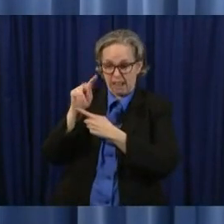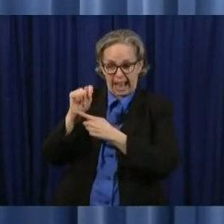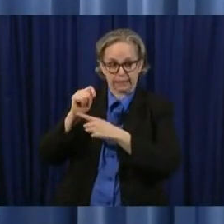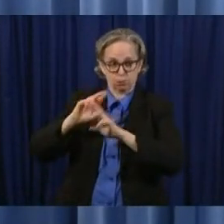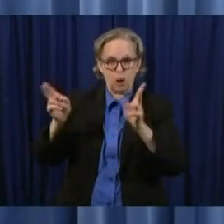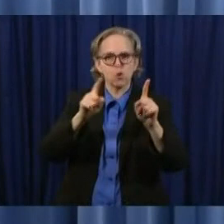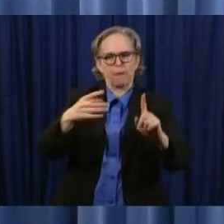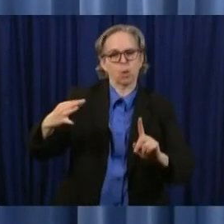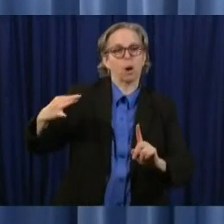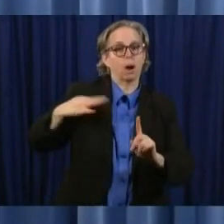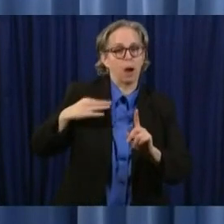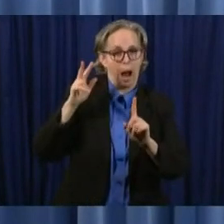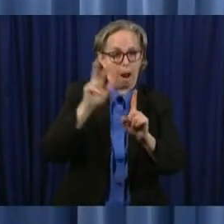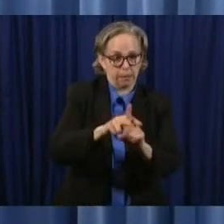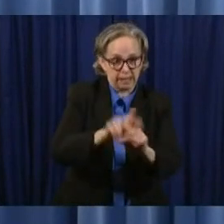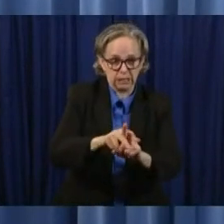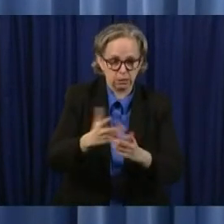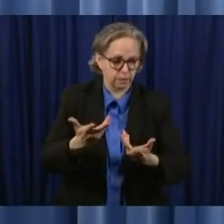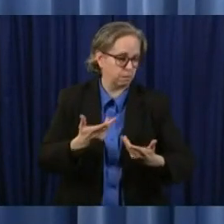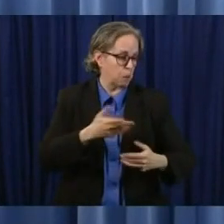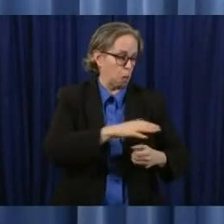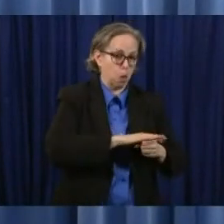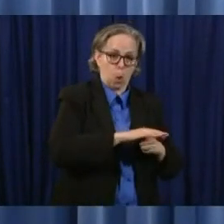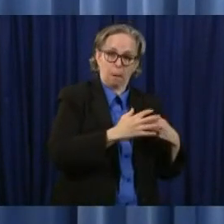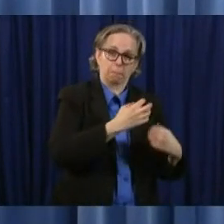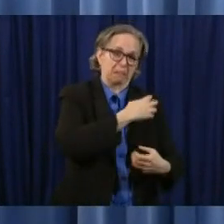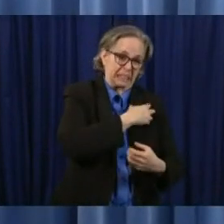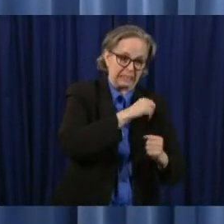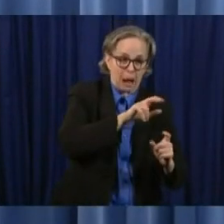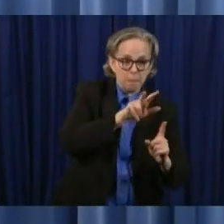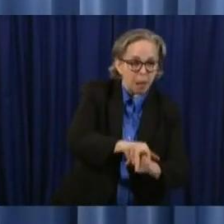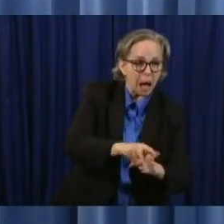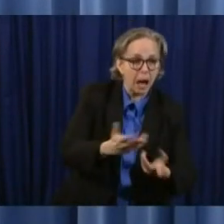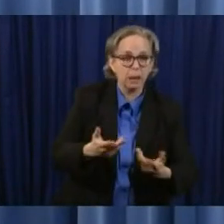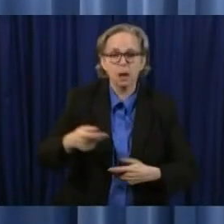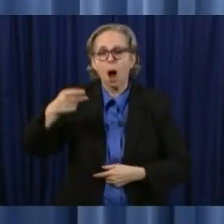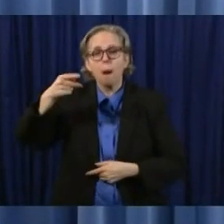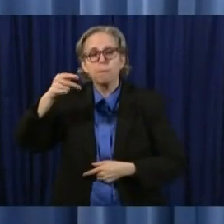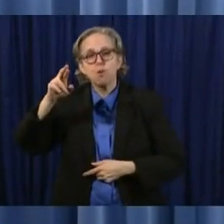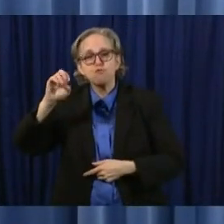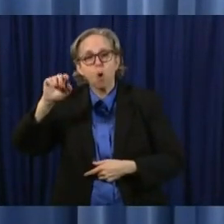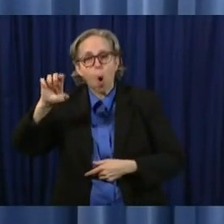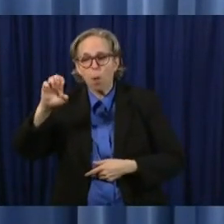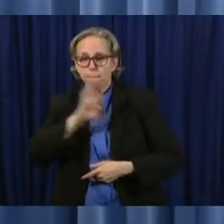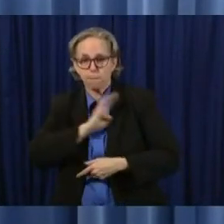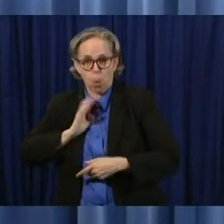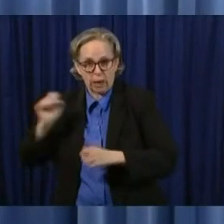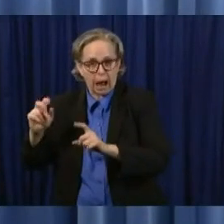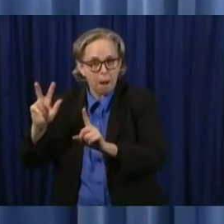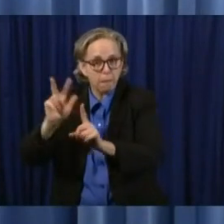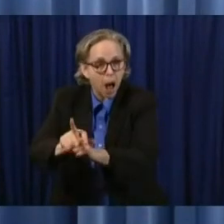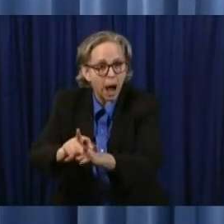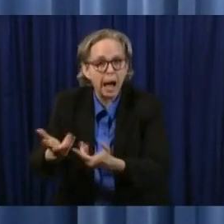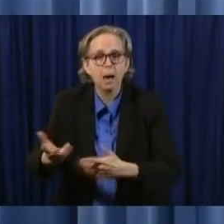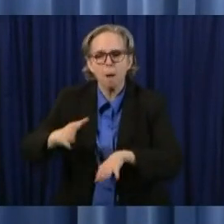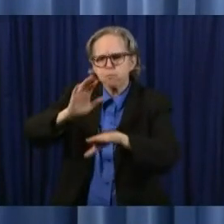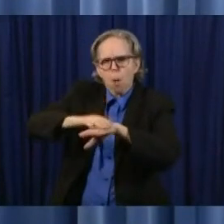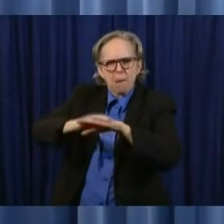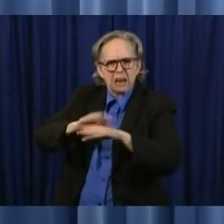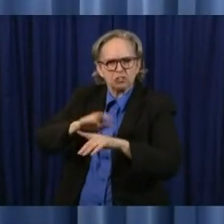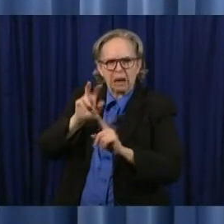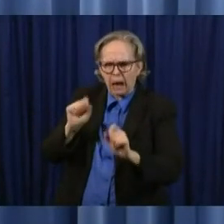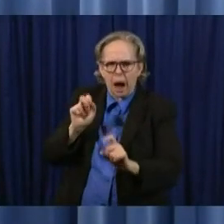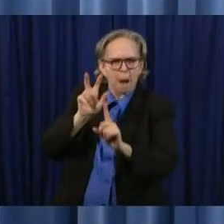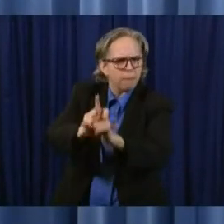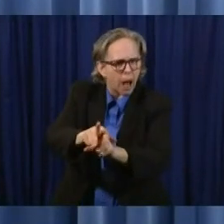local courts victim service providers and adult juvenile and community correction agencies with this